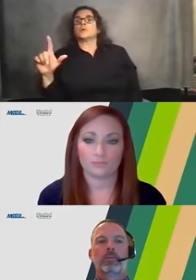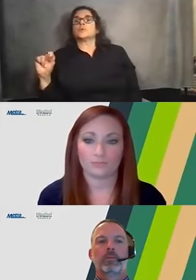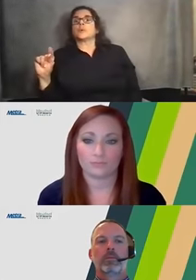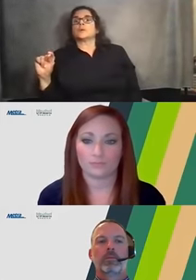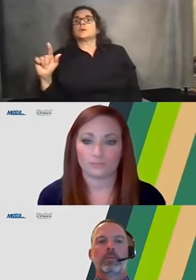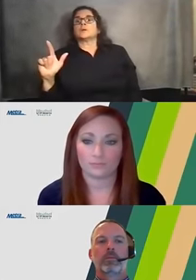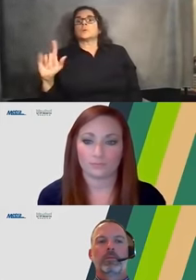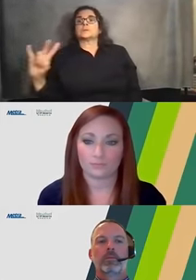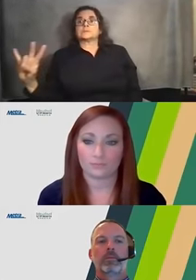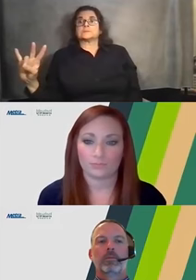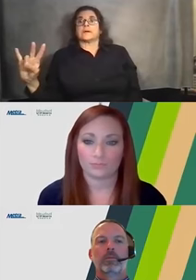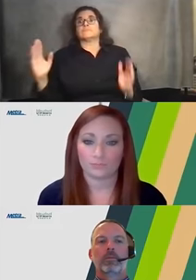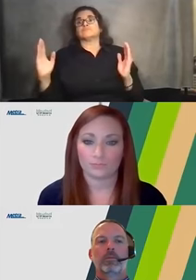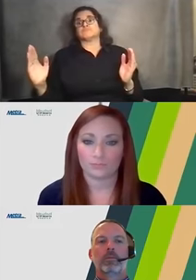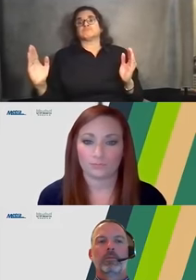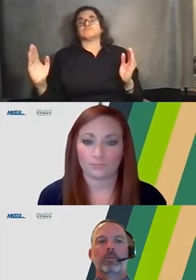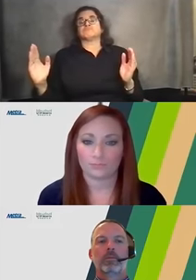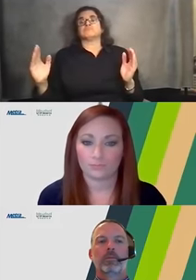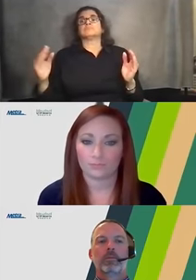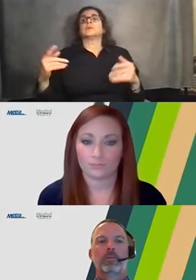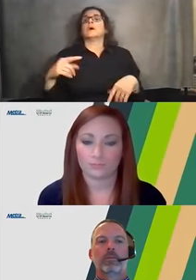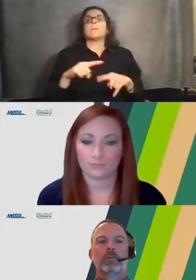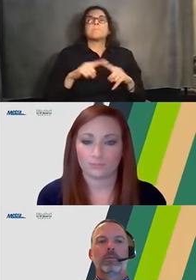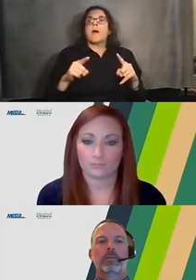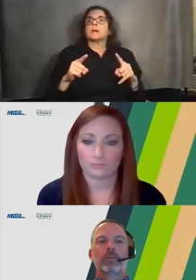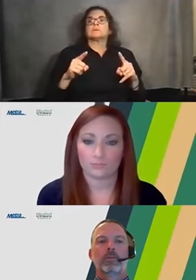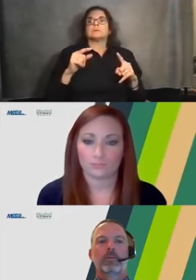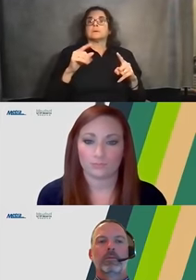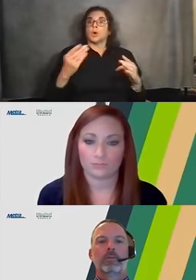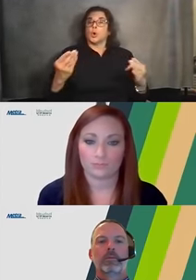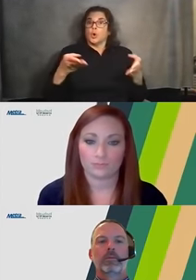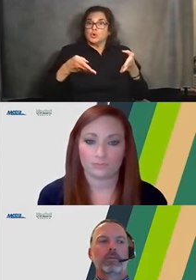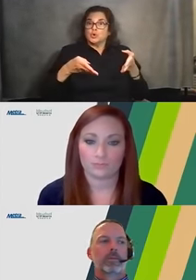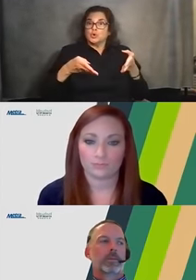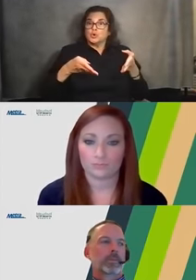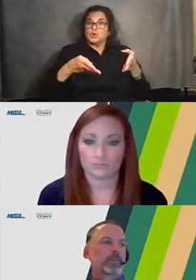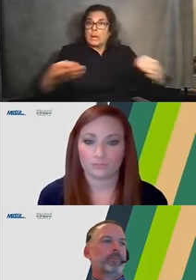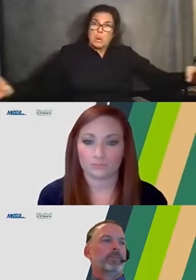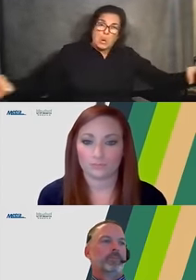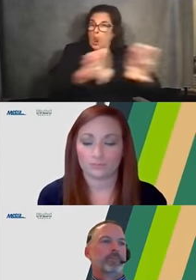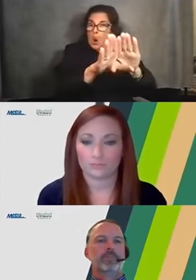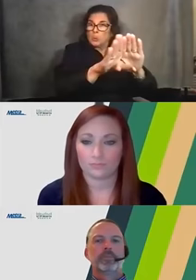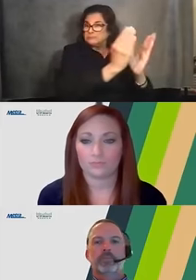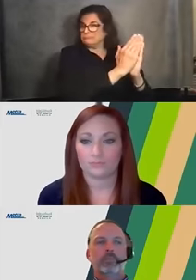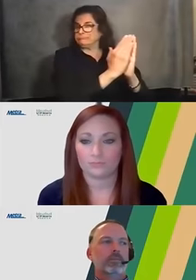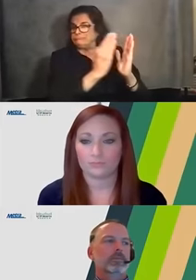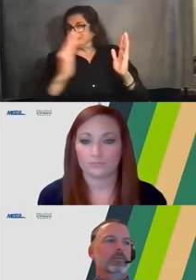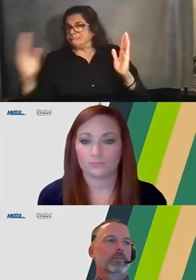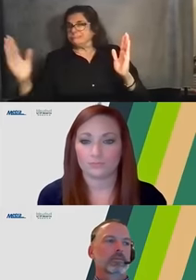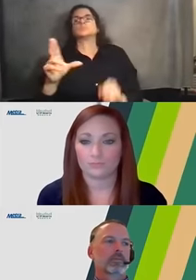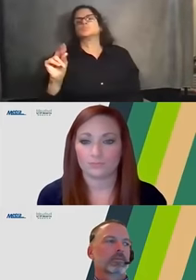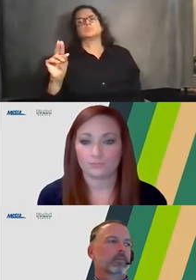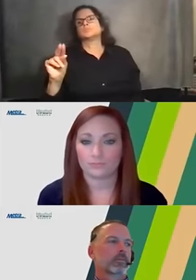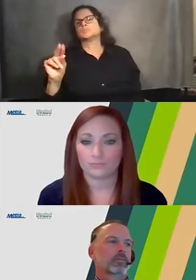occur throughout that time. It's not as though each street will be impacted for that entire duration. There will be points of time during that four-year